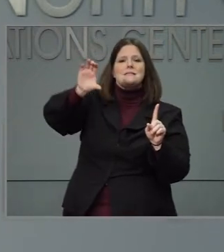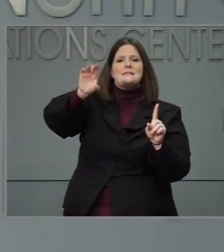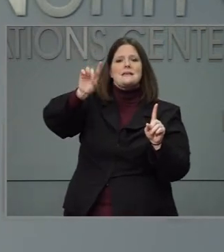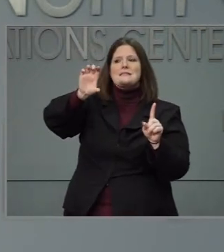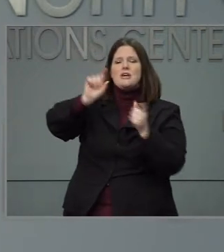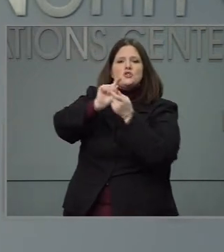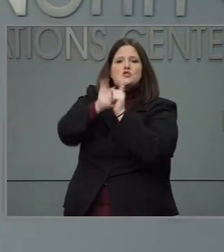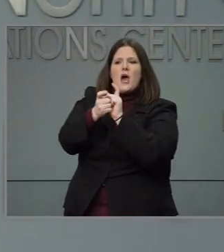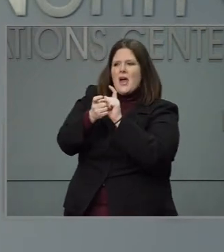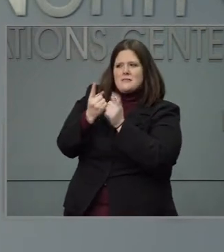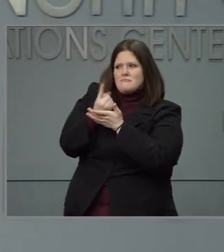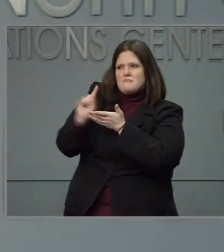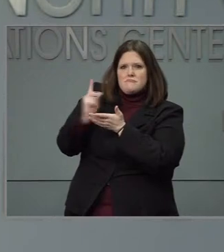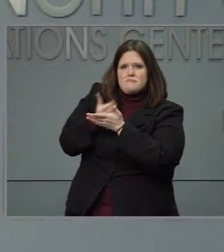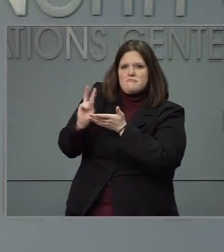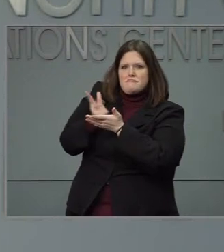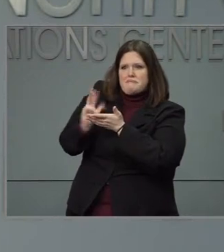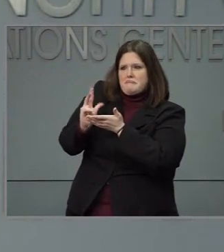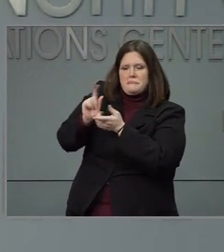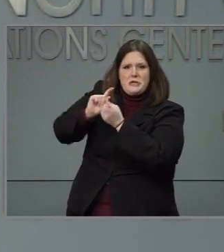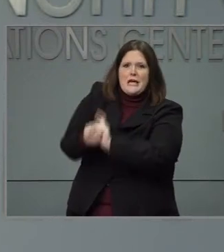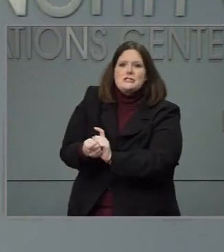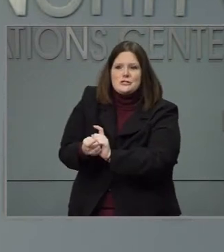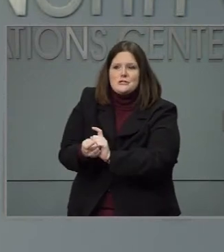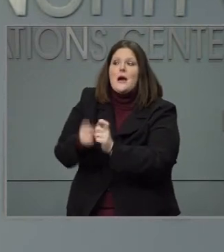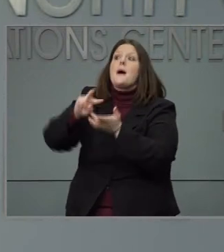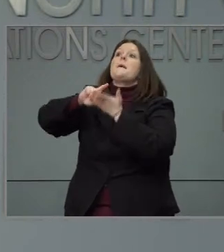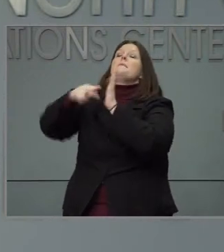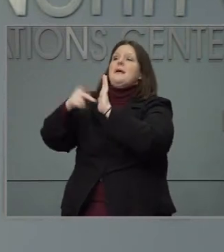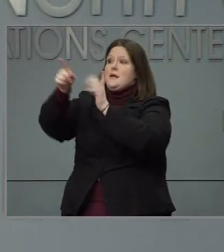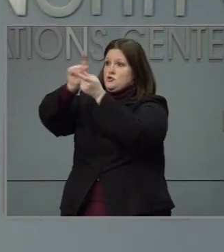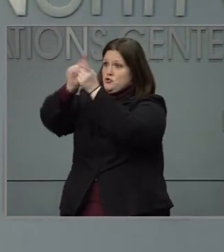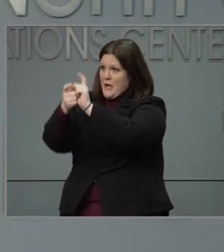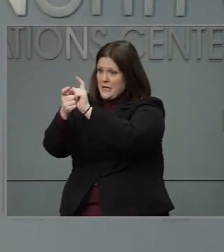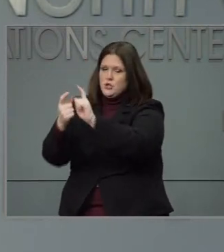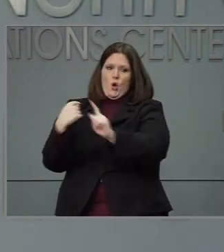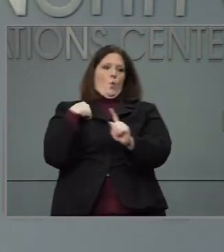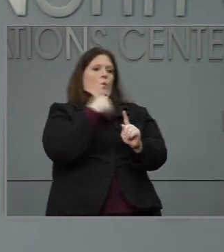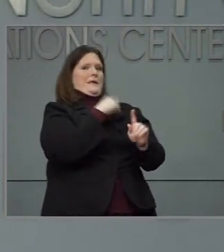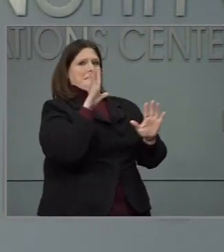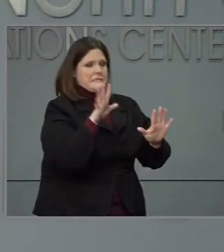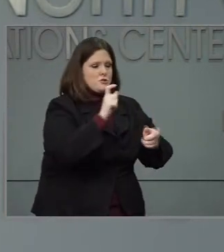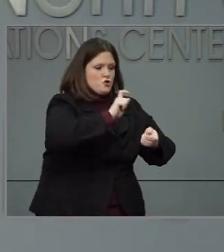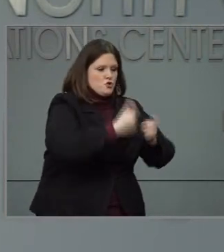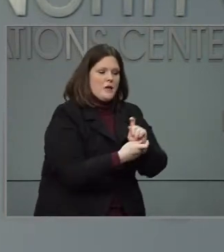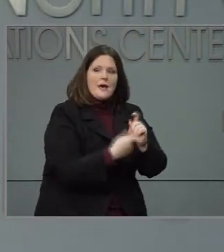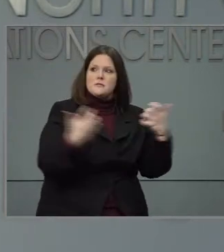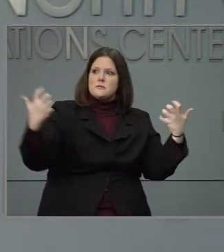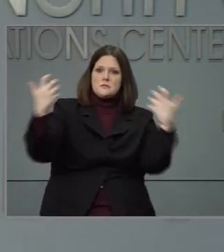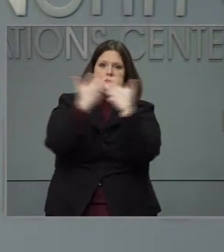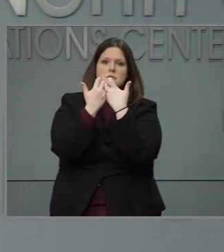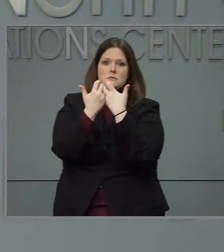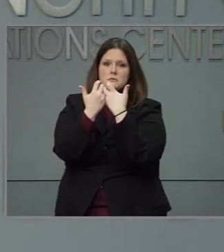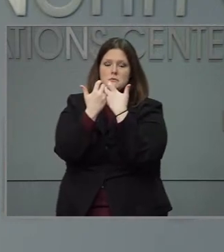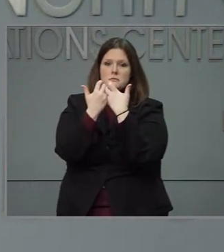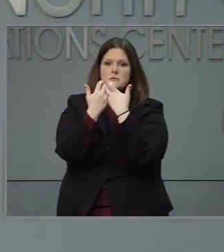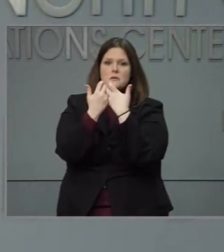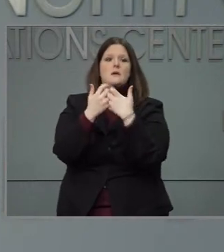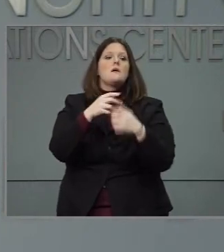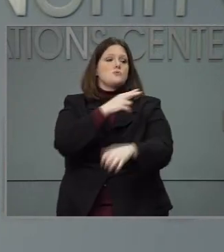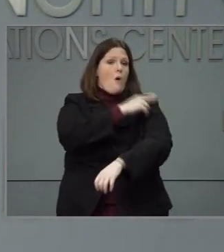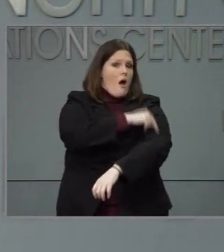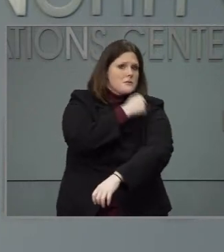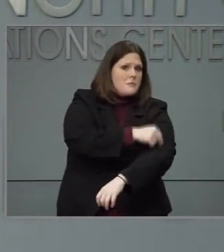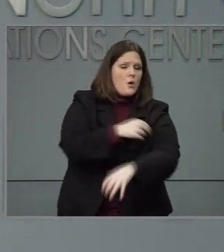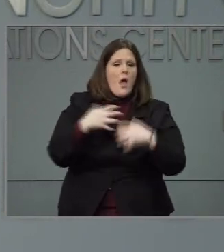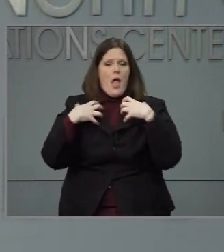a couple of weeks ago. So we have changed our priority list as well. So I know that hospitals and health departments